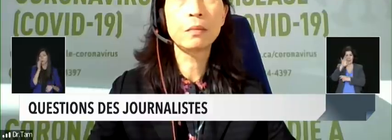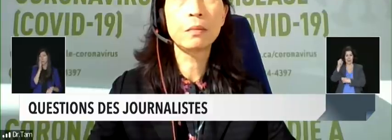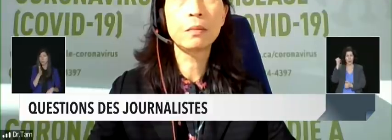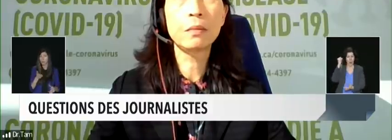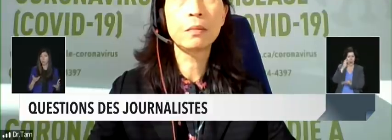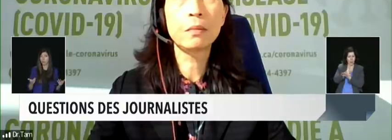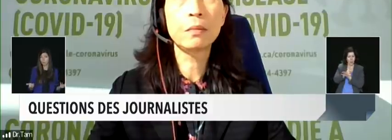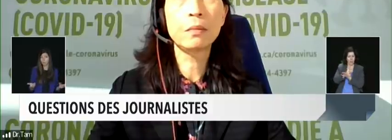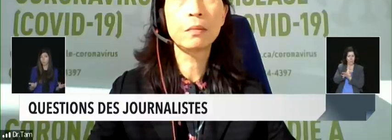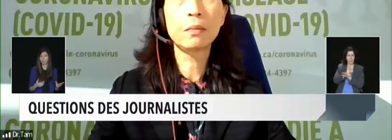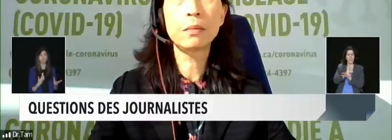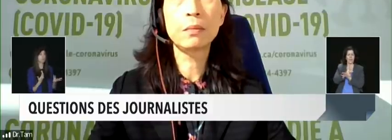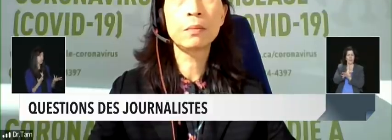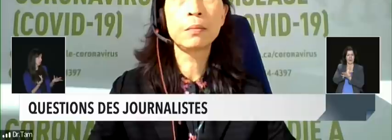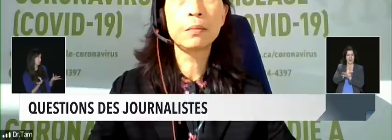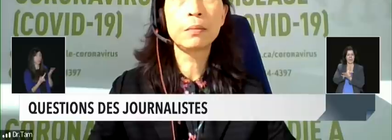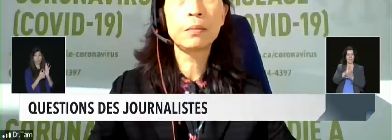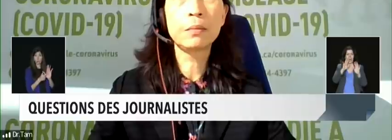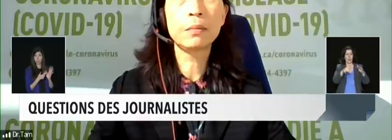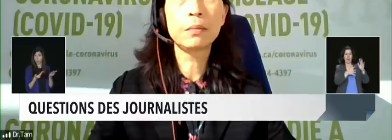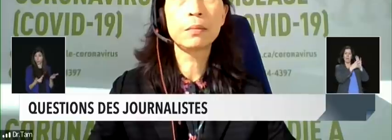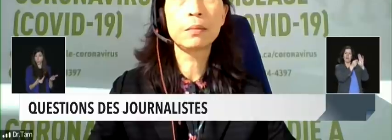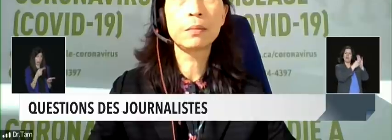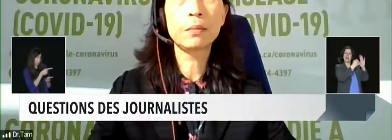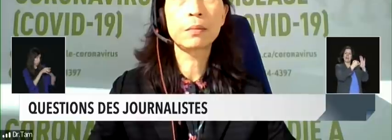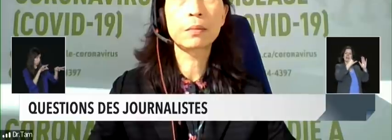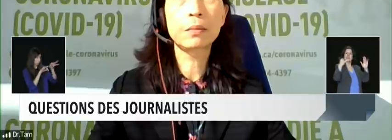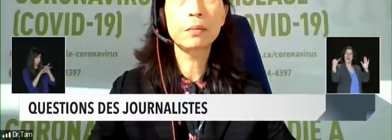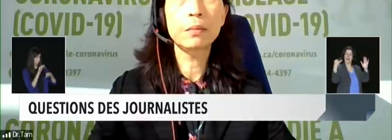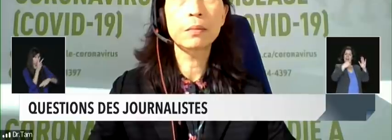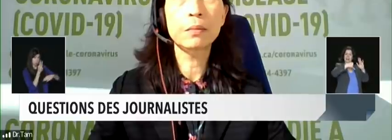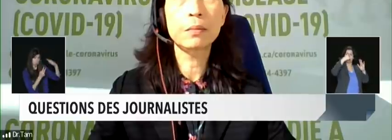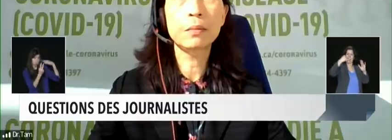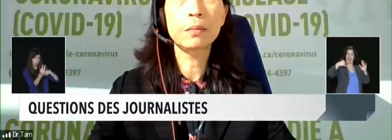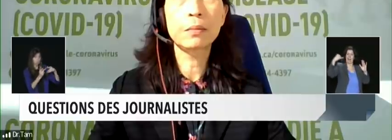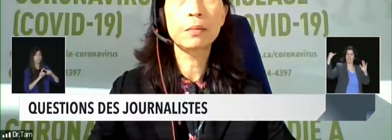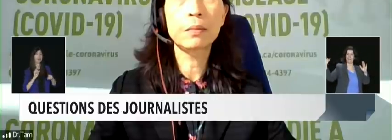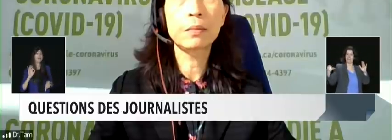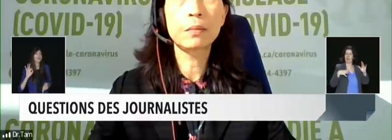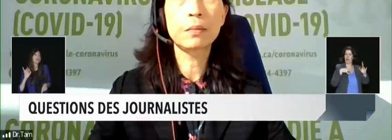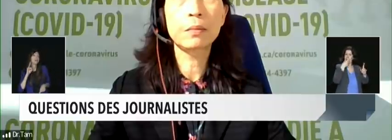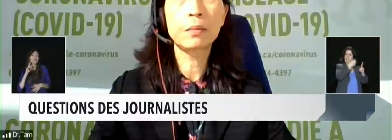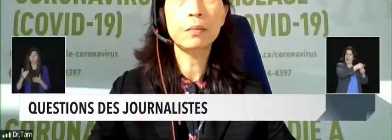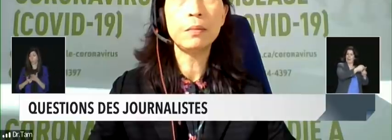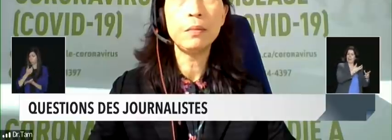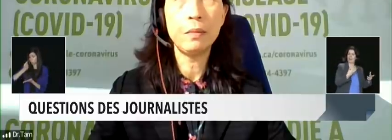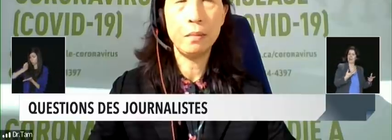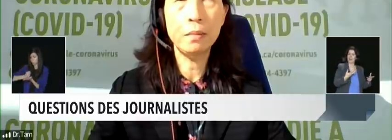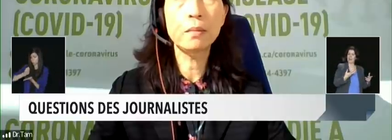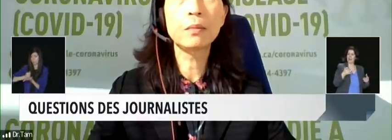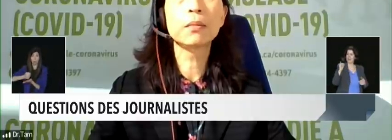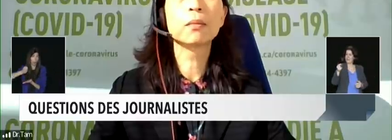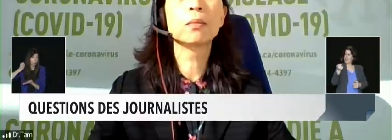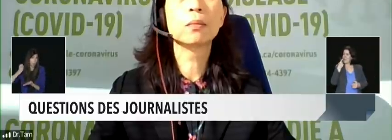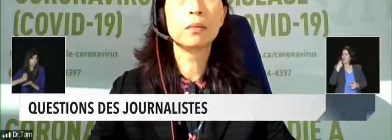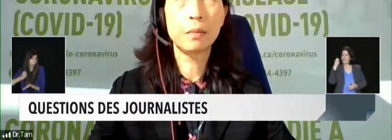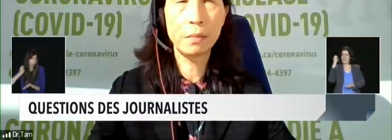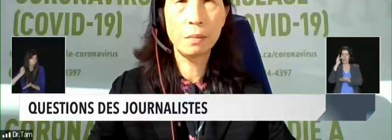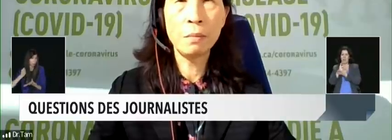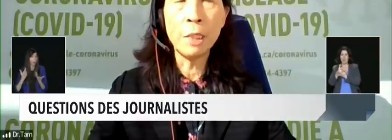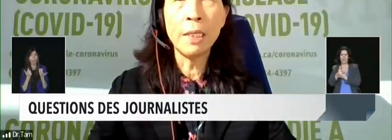presented today, what kind of an impact that could have on future hospitalizations, and if you even have a sense of that yet.